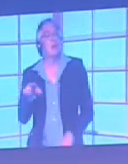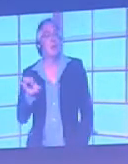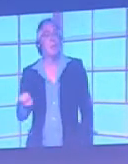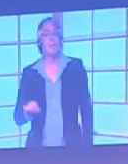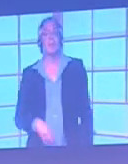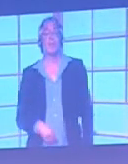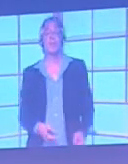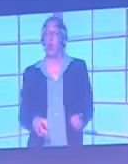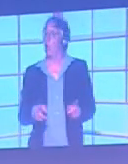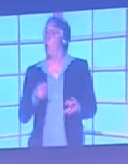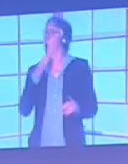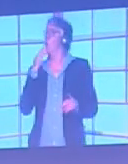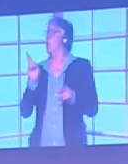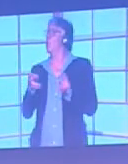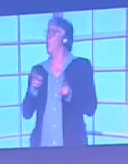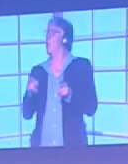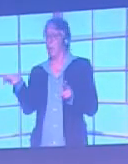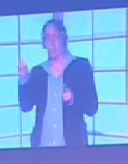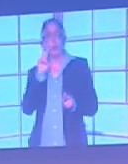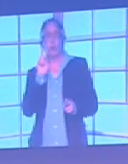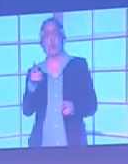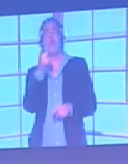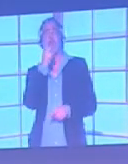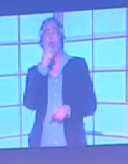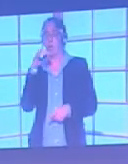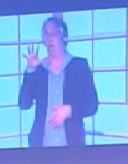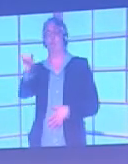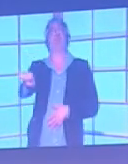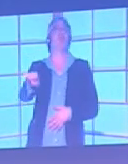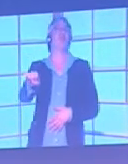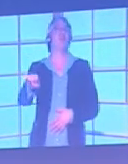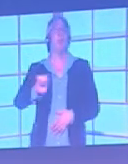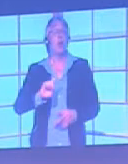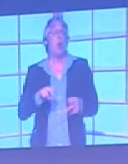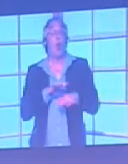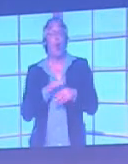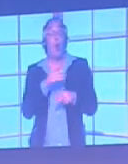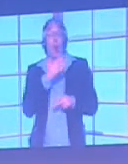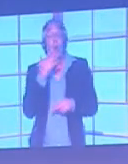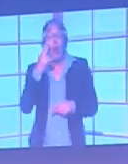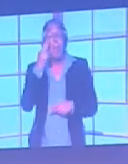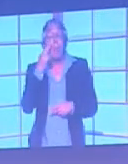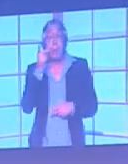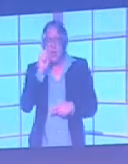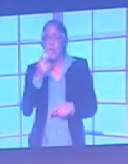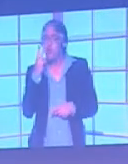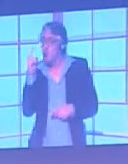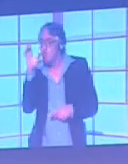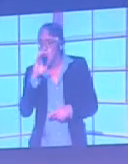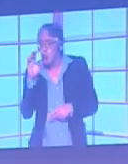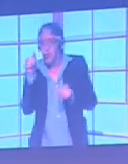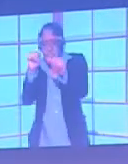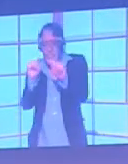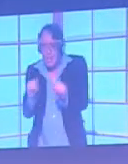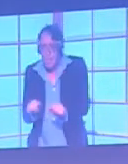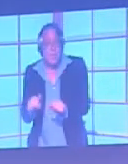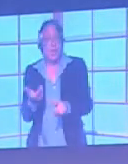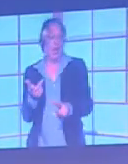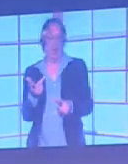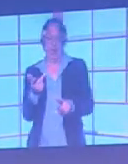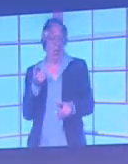normal people just look for the red so they can spot him straight off. But colour blind people have to look for his shape and he's not easy to see there.